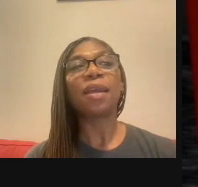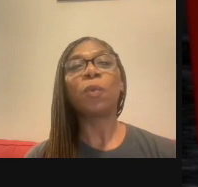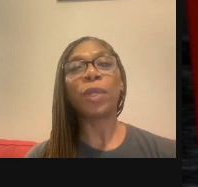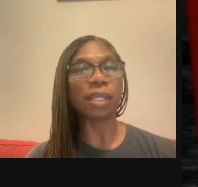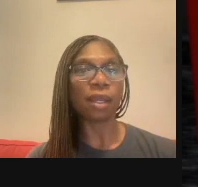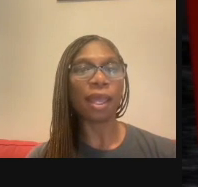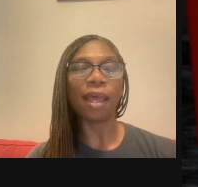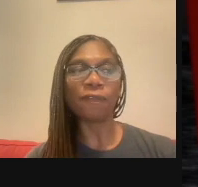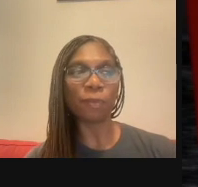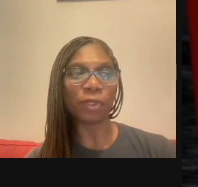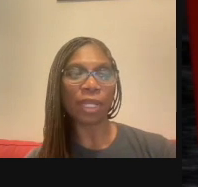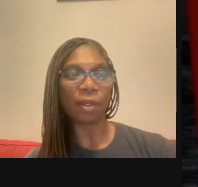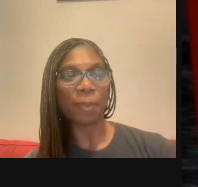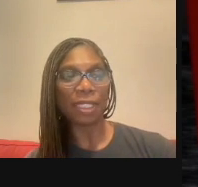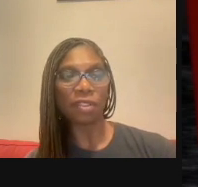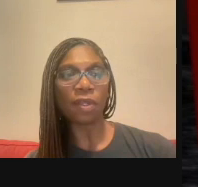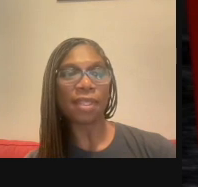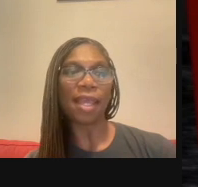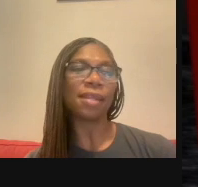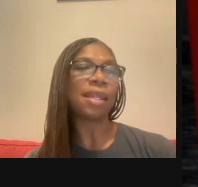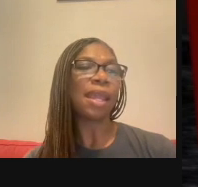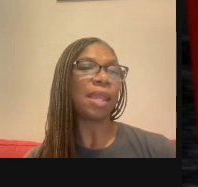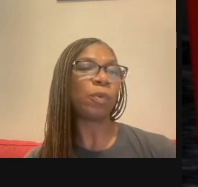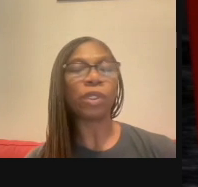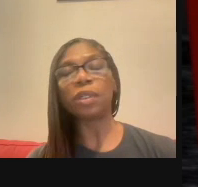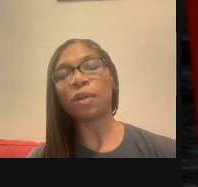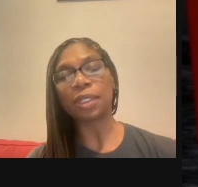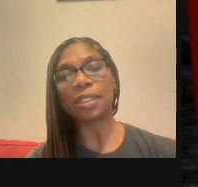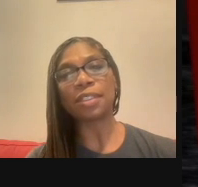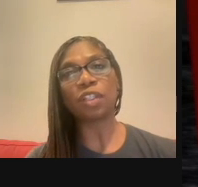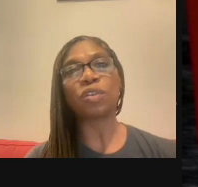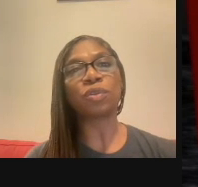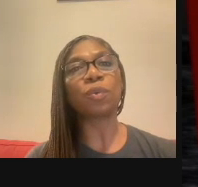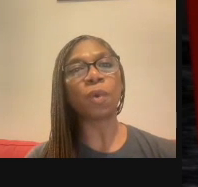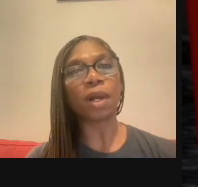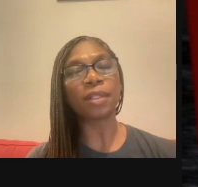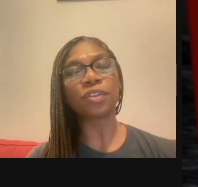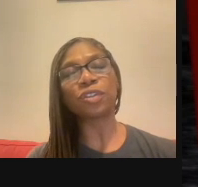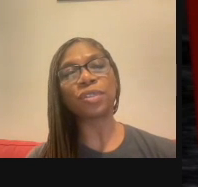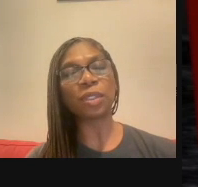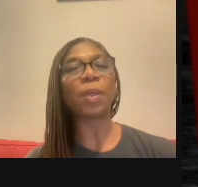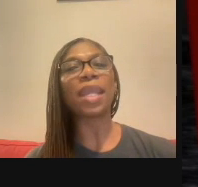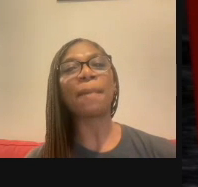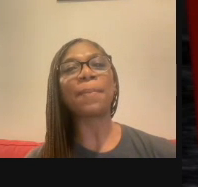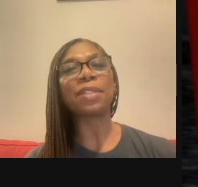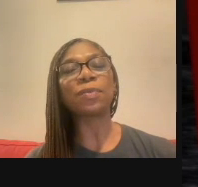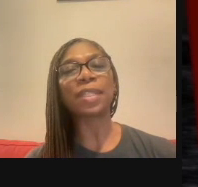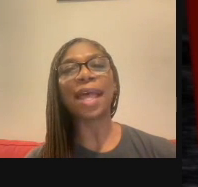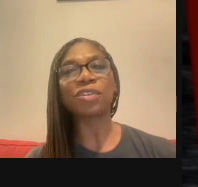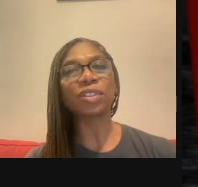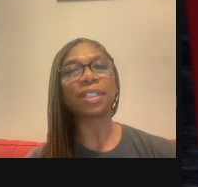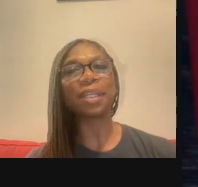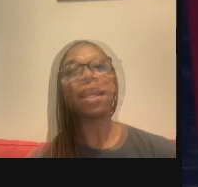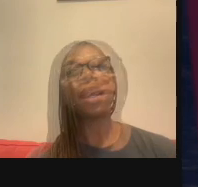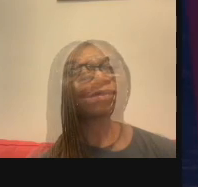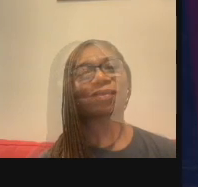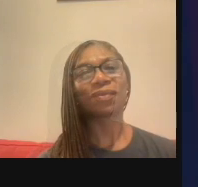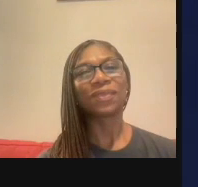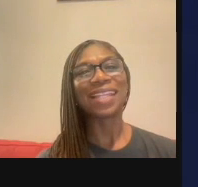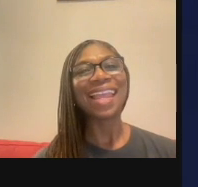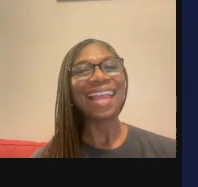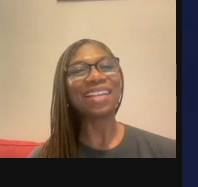We have put out a piece on that, and we are going to continue to watch to see what happens with Ashlyn.